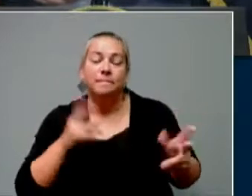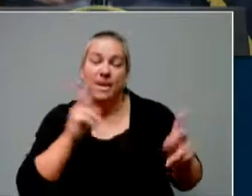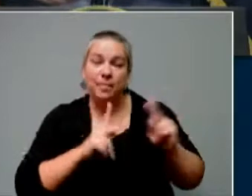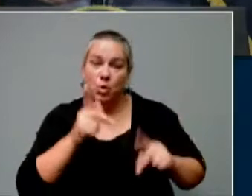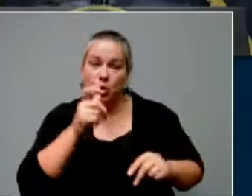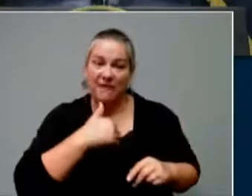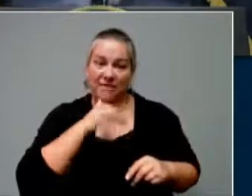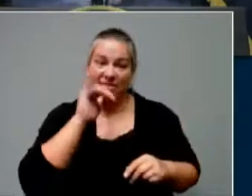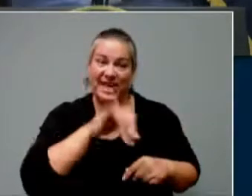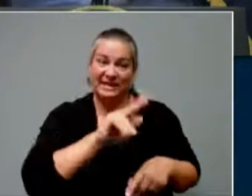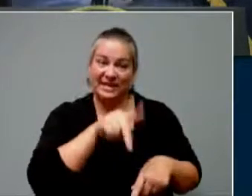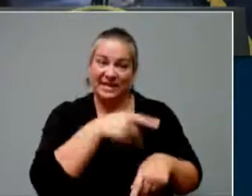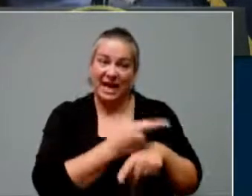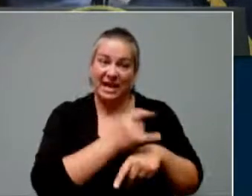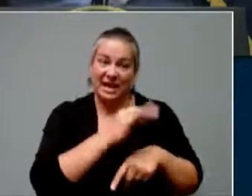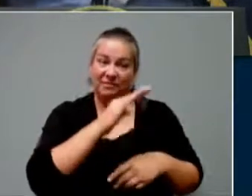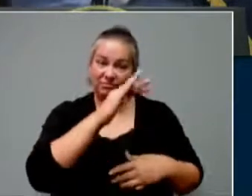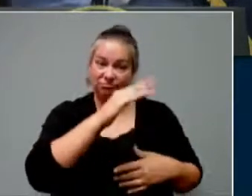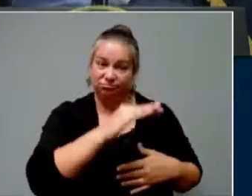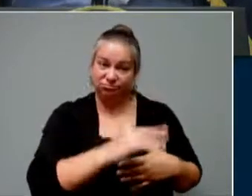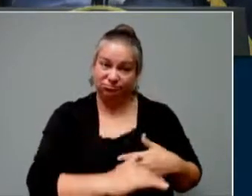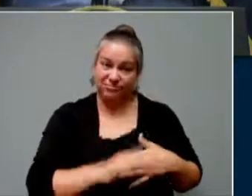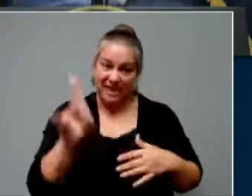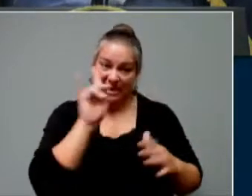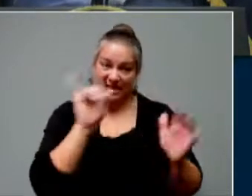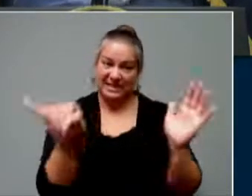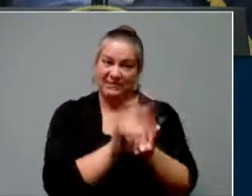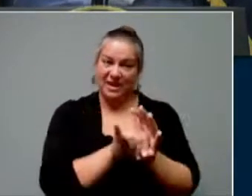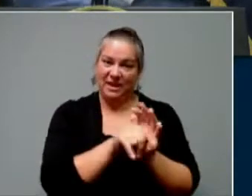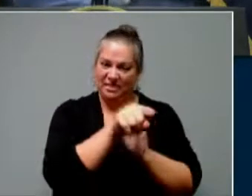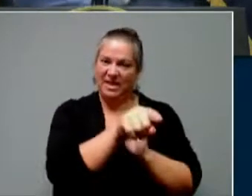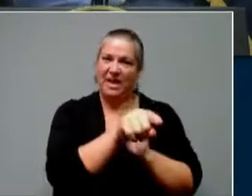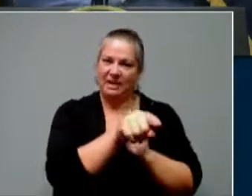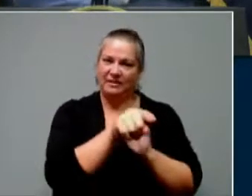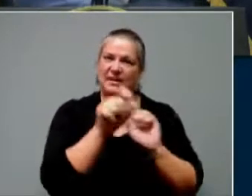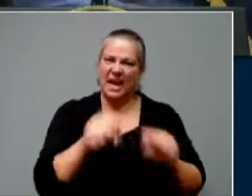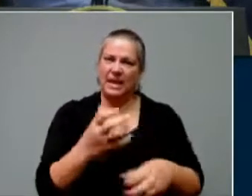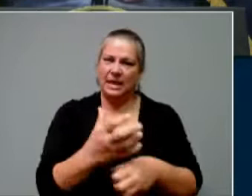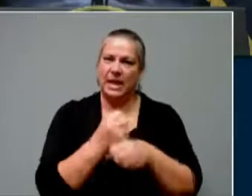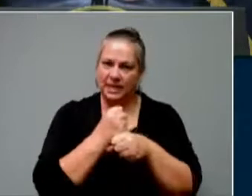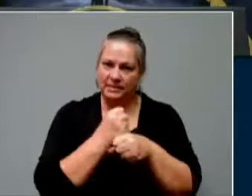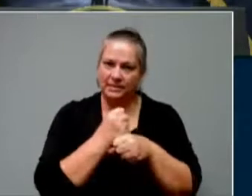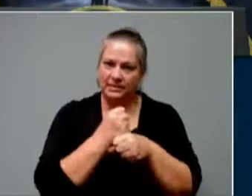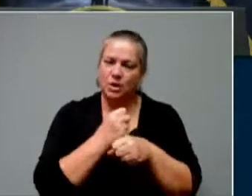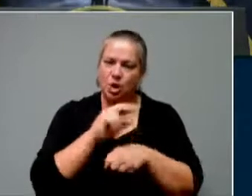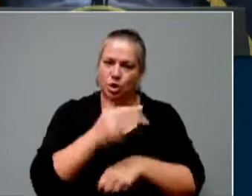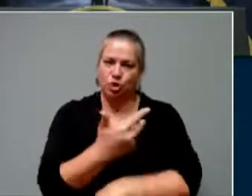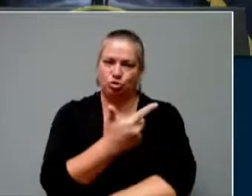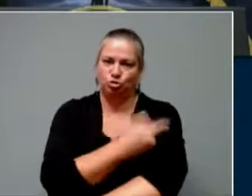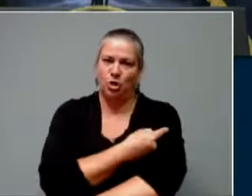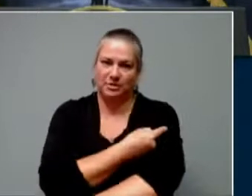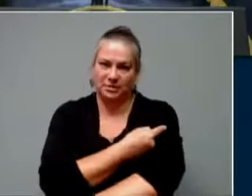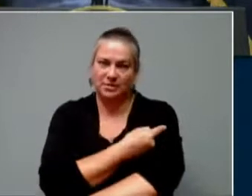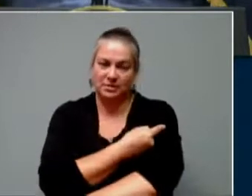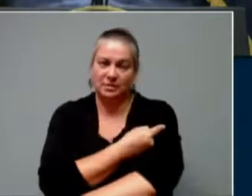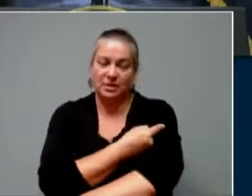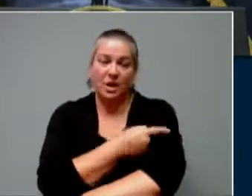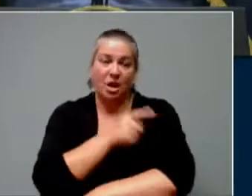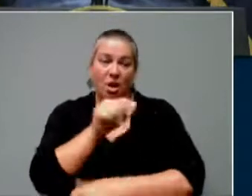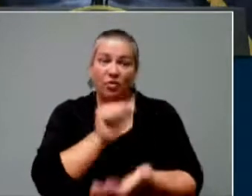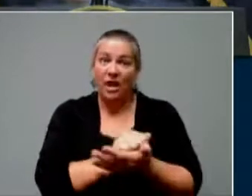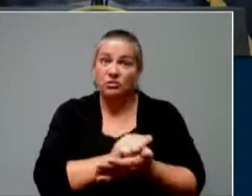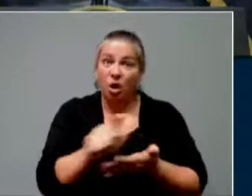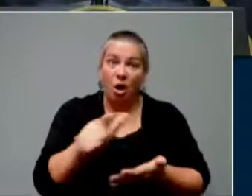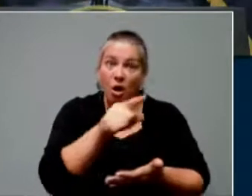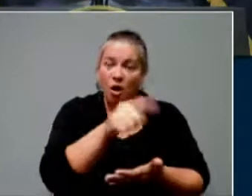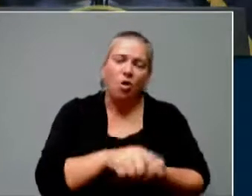conditions who are identified is being eligible. This is not an exhaustive list. There will be others who may qualify. encourage